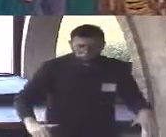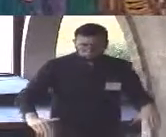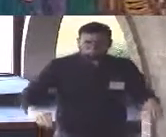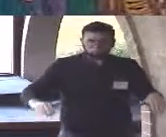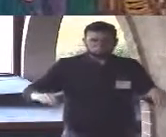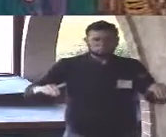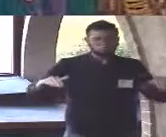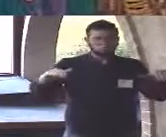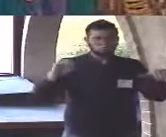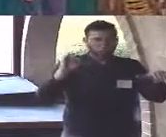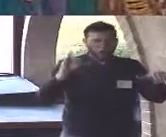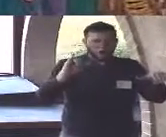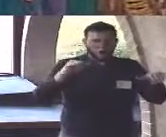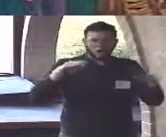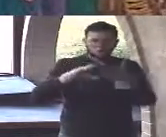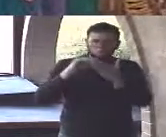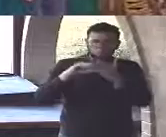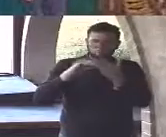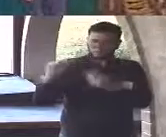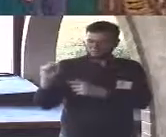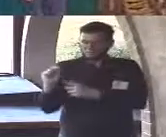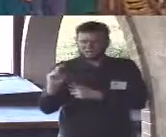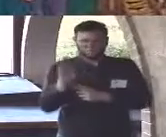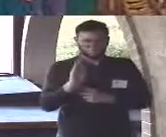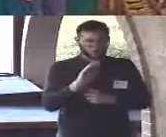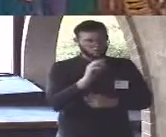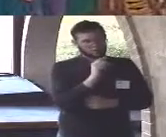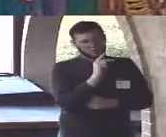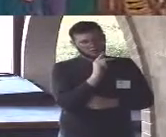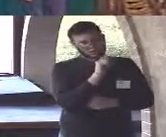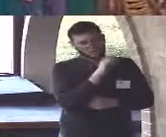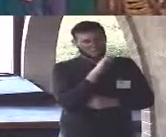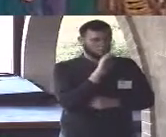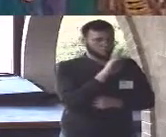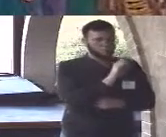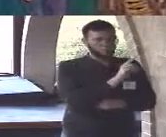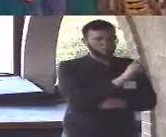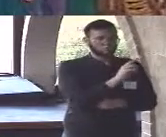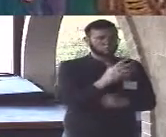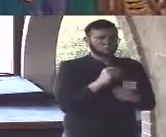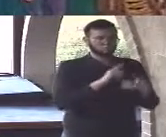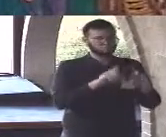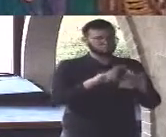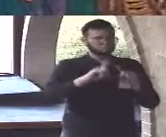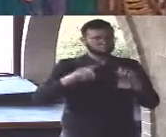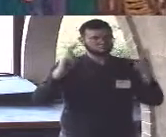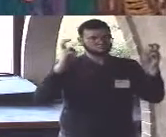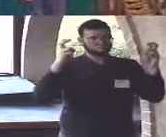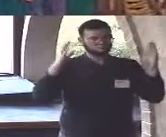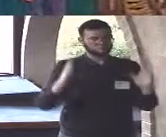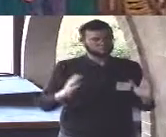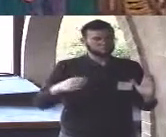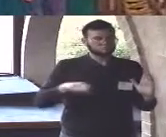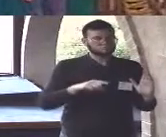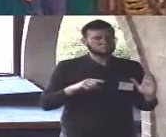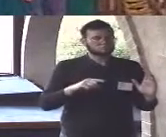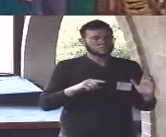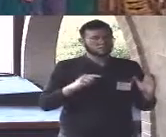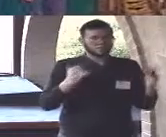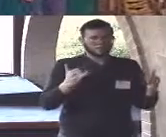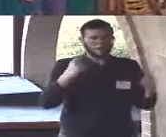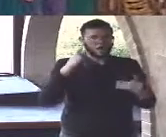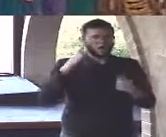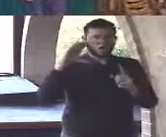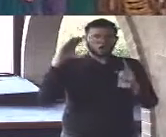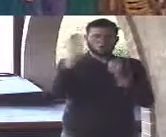age where the philosophies of Nietzsche Camus Barthes Derrida and others have come to be accepted as the cultural default the